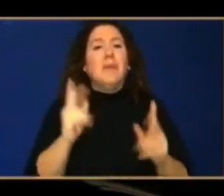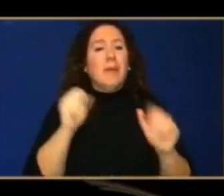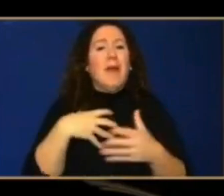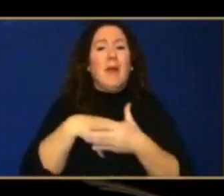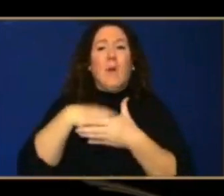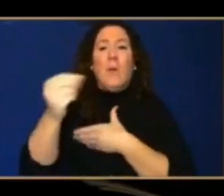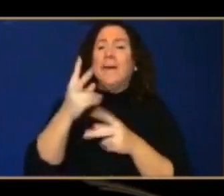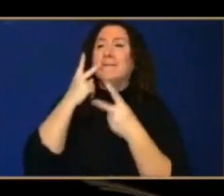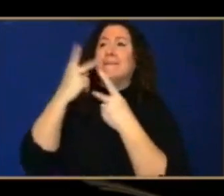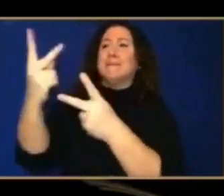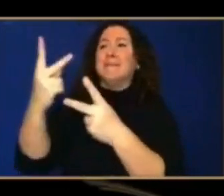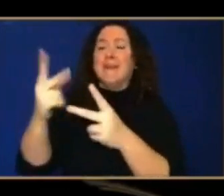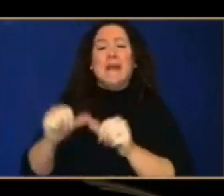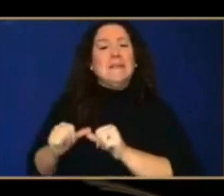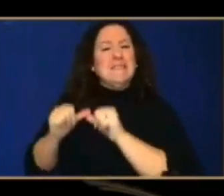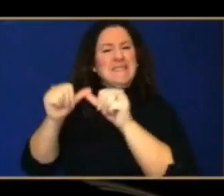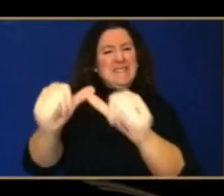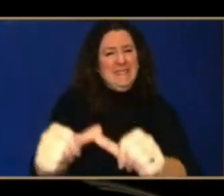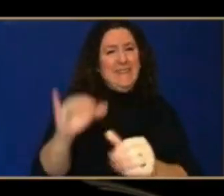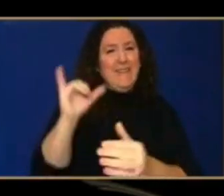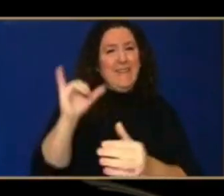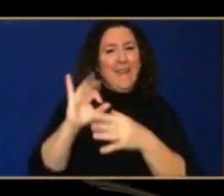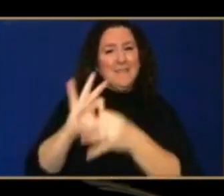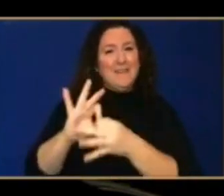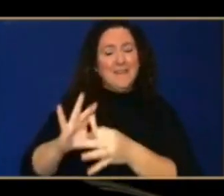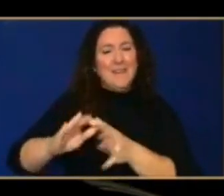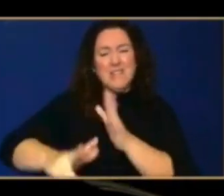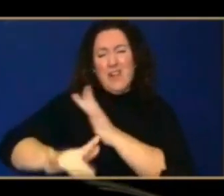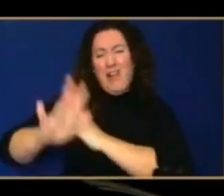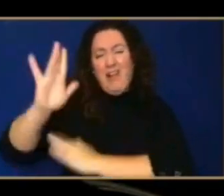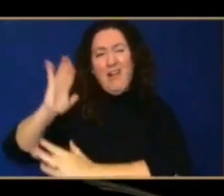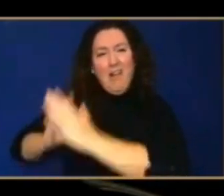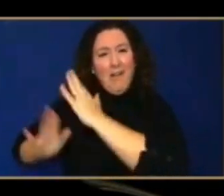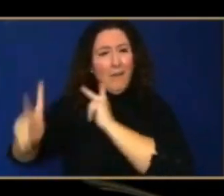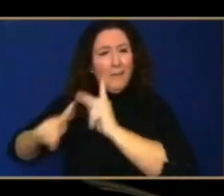observations up in the sky and this continuous connection that we have to the to the sky above us.